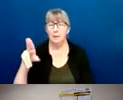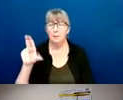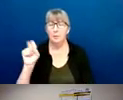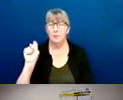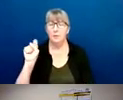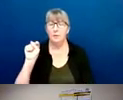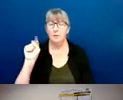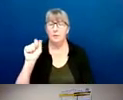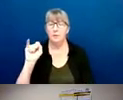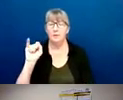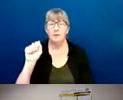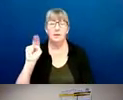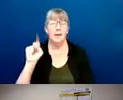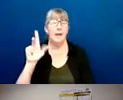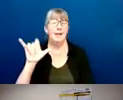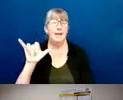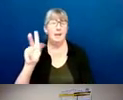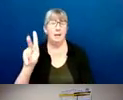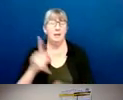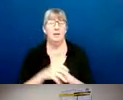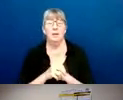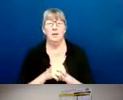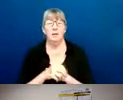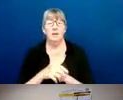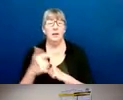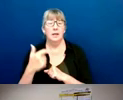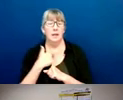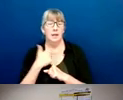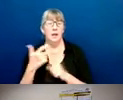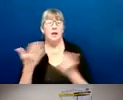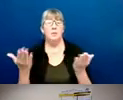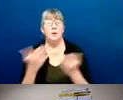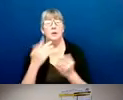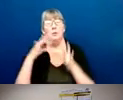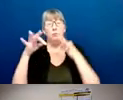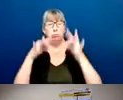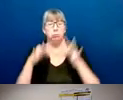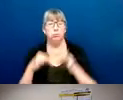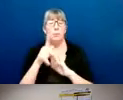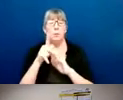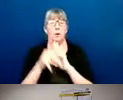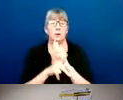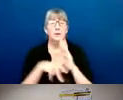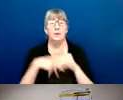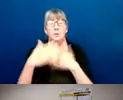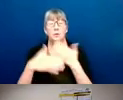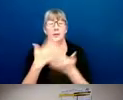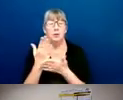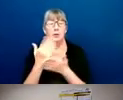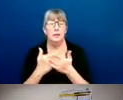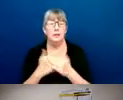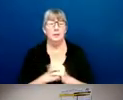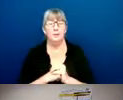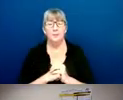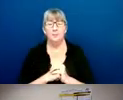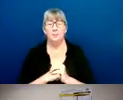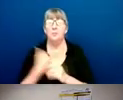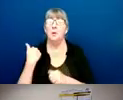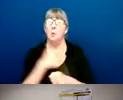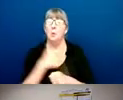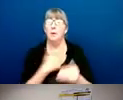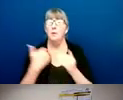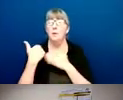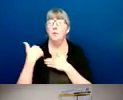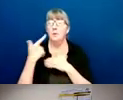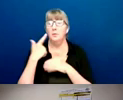of the Research and Development Division Policy and Procedure Section. We have the responsibility for the creation, publication, and management